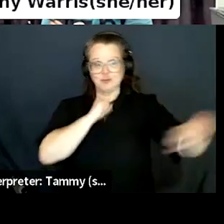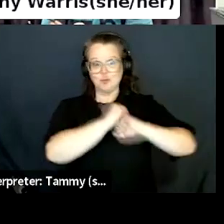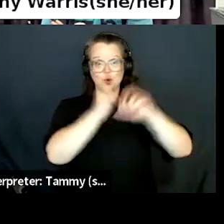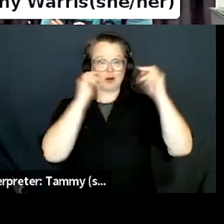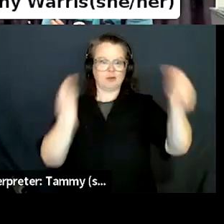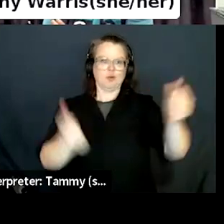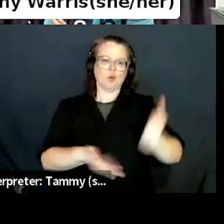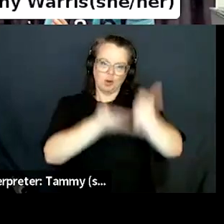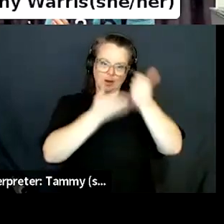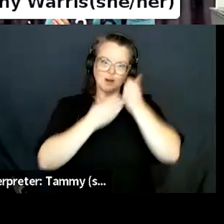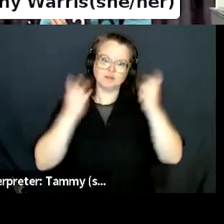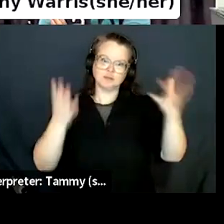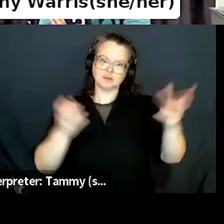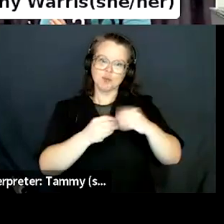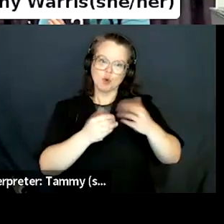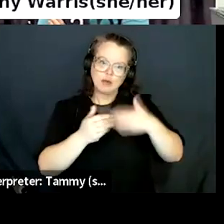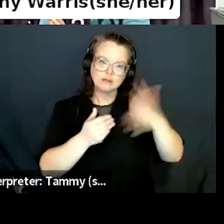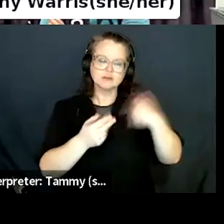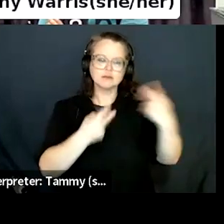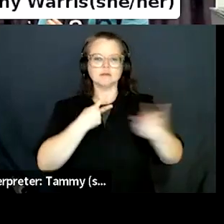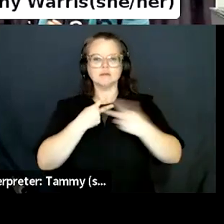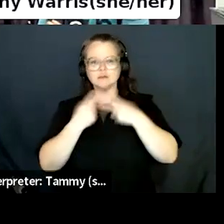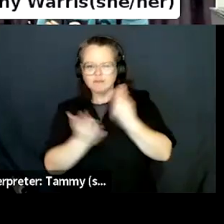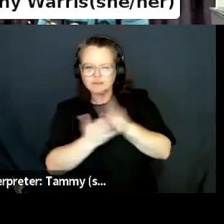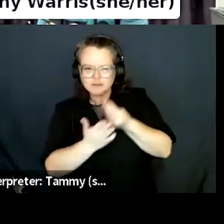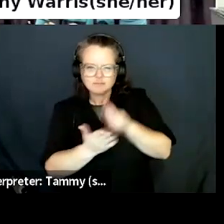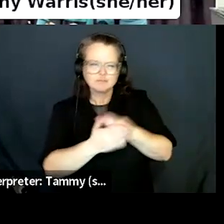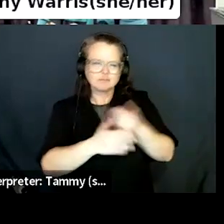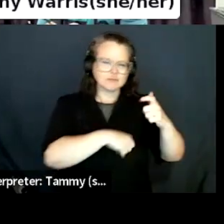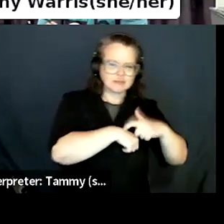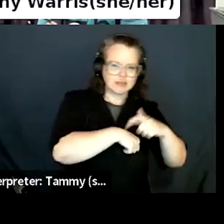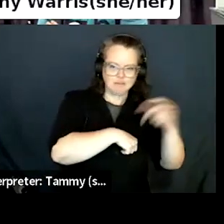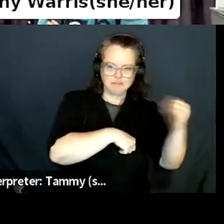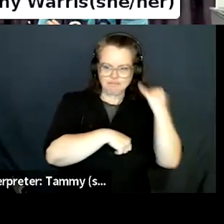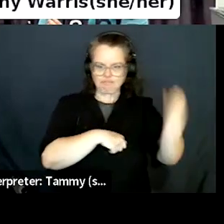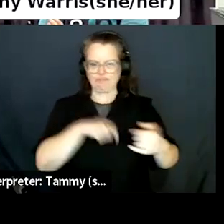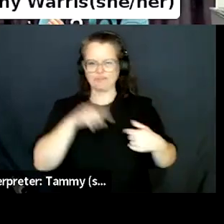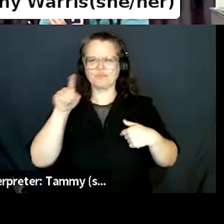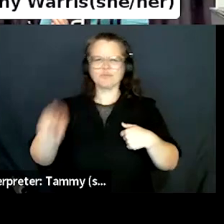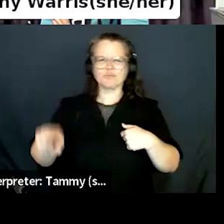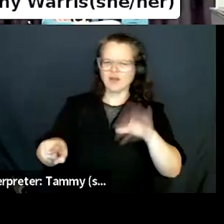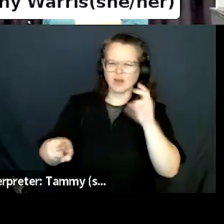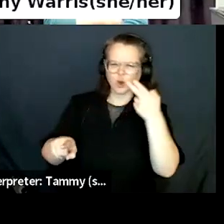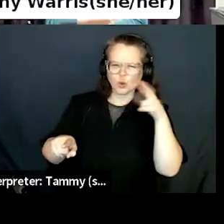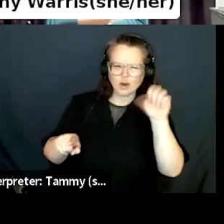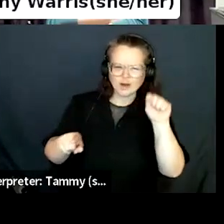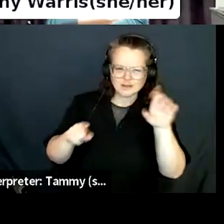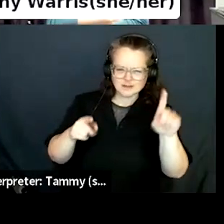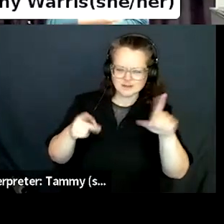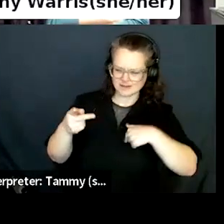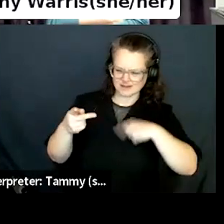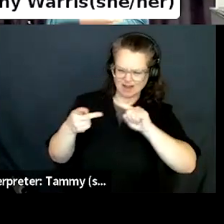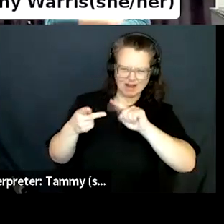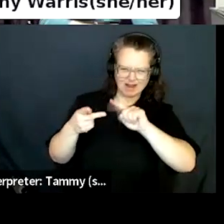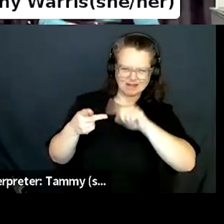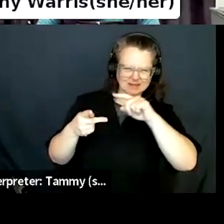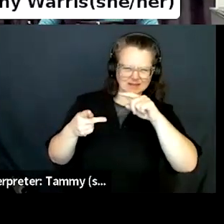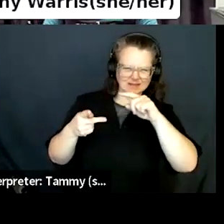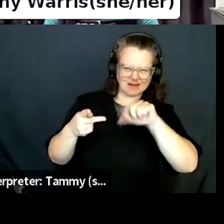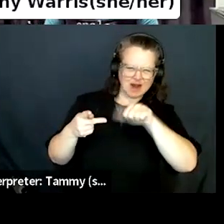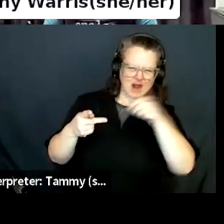uh, business operations, uh, uh, you, you see inefficiencies. So, so aside from your, uh,